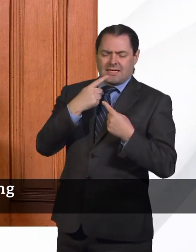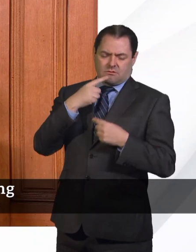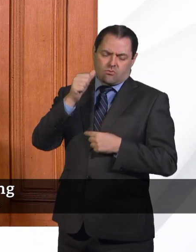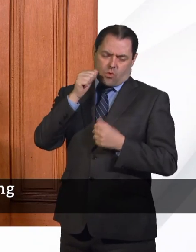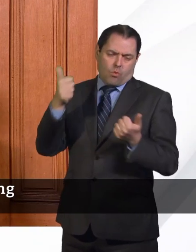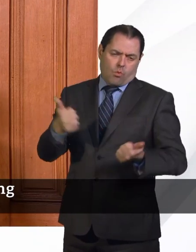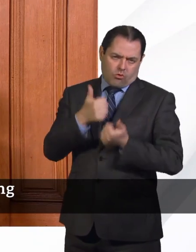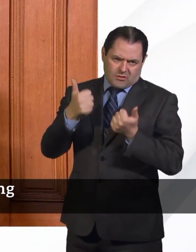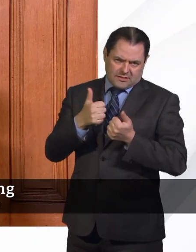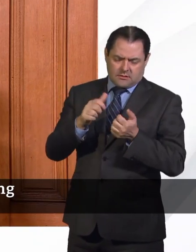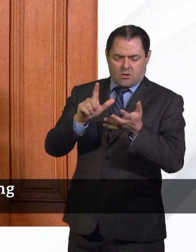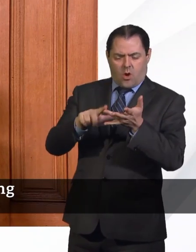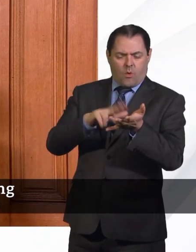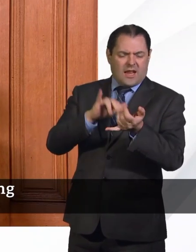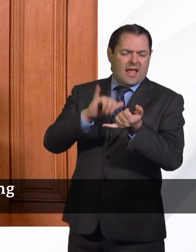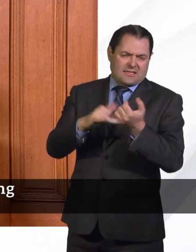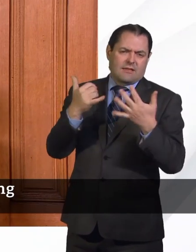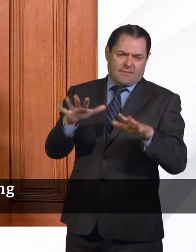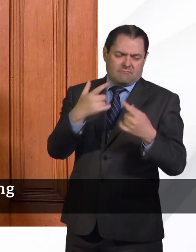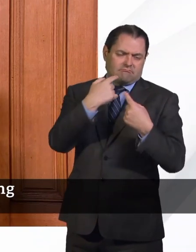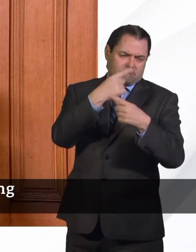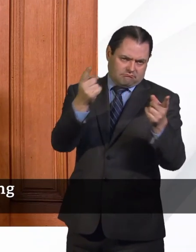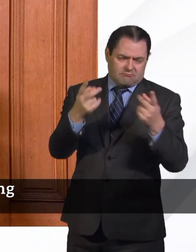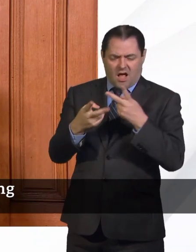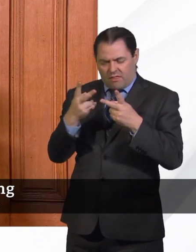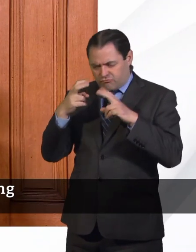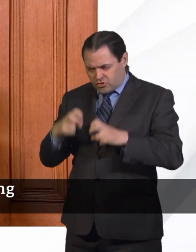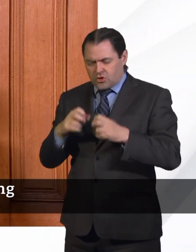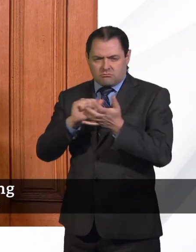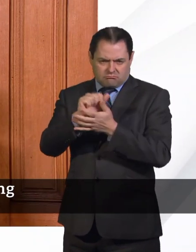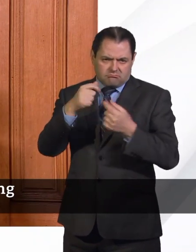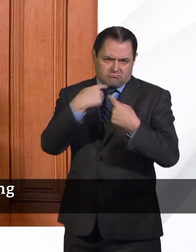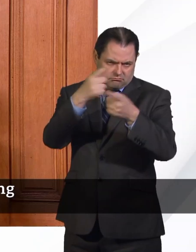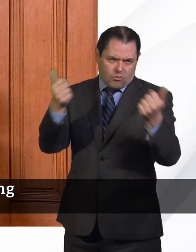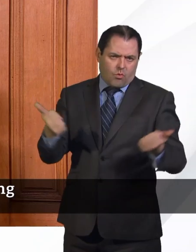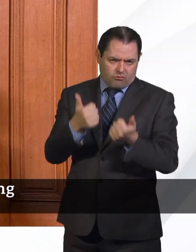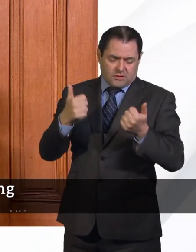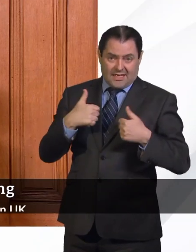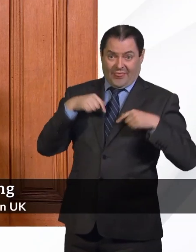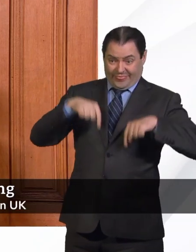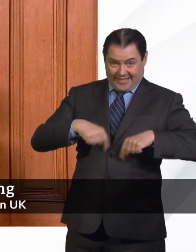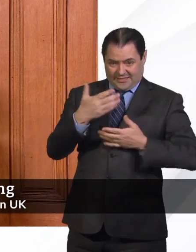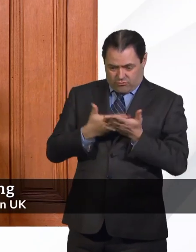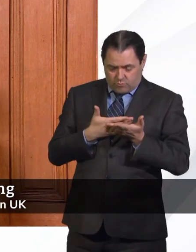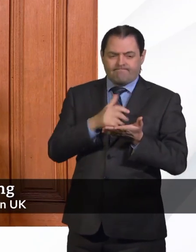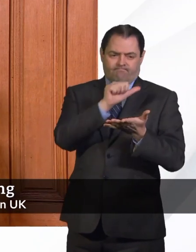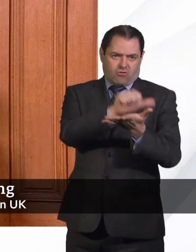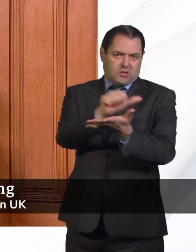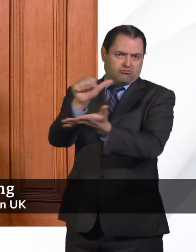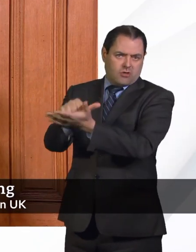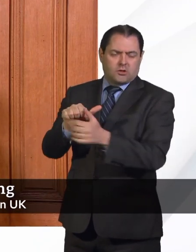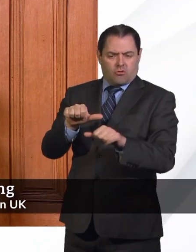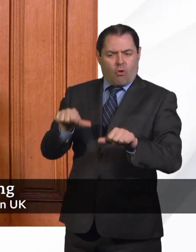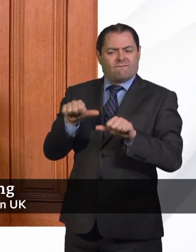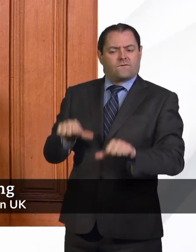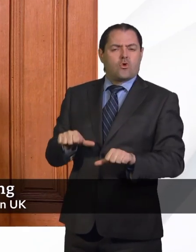So the Office of National Statistics and other research studies have already published. So we've confirmed that. And it's important to have confirmation from a number of